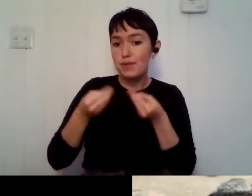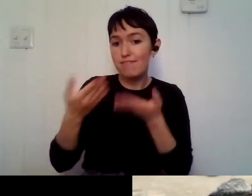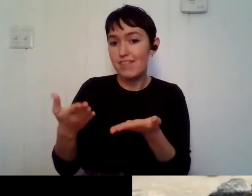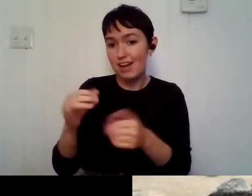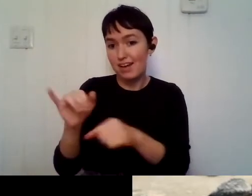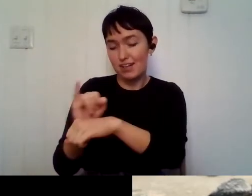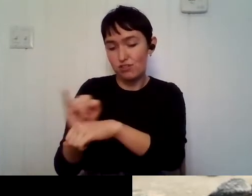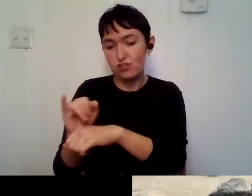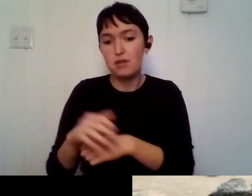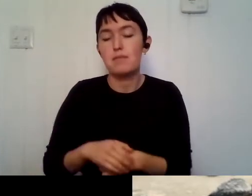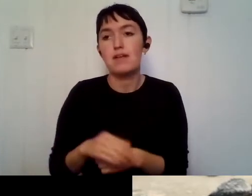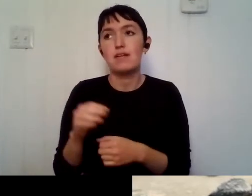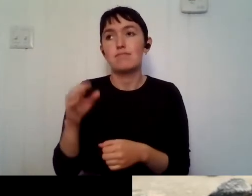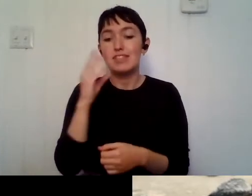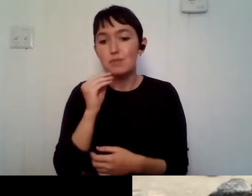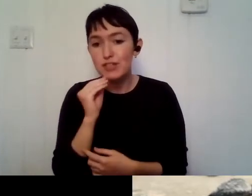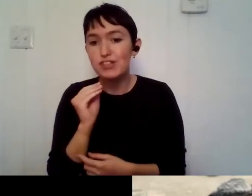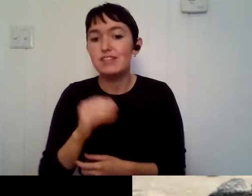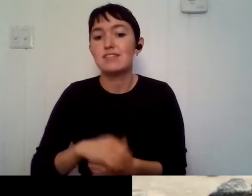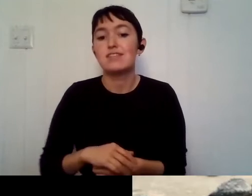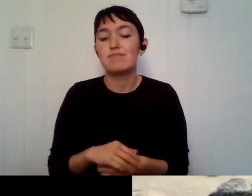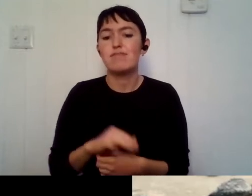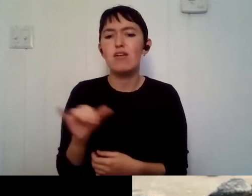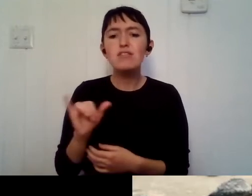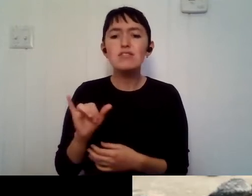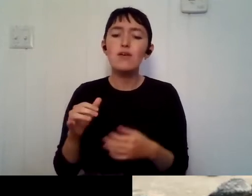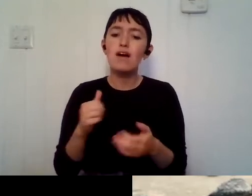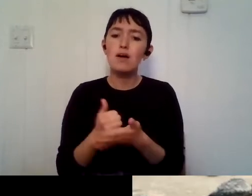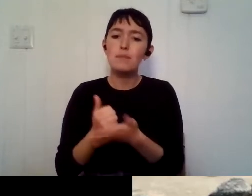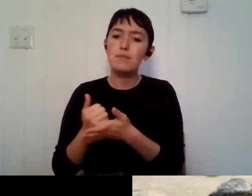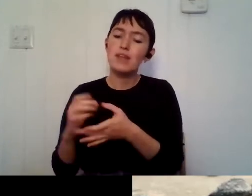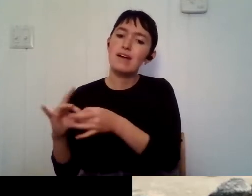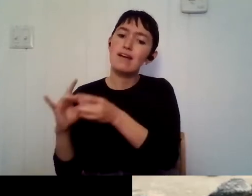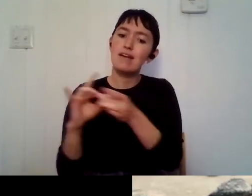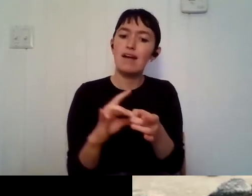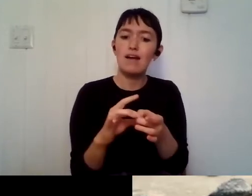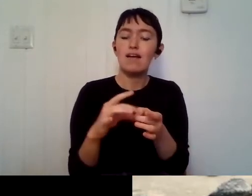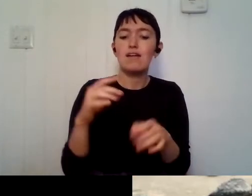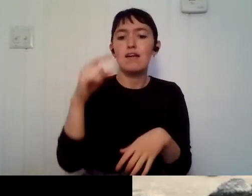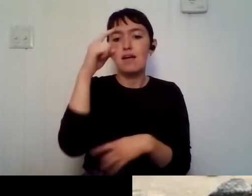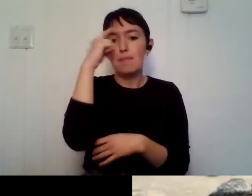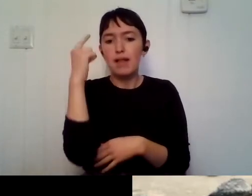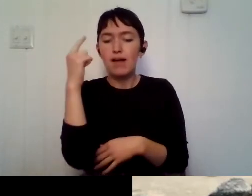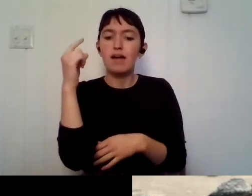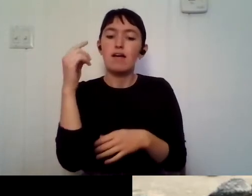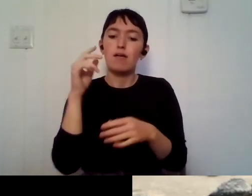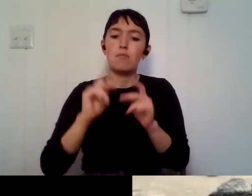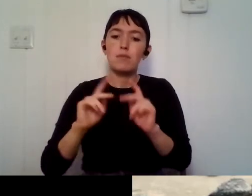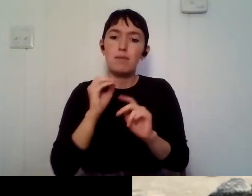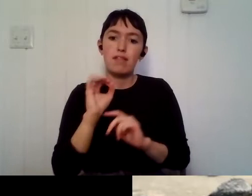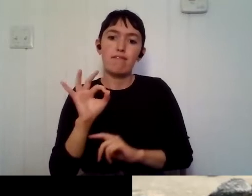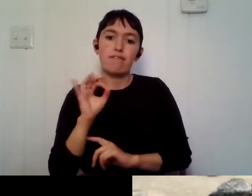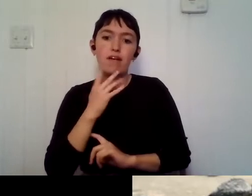experiences, but also to connect other, um, black and people of color scientists to each other,